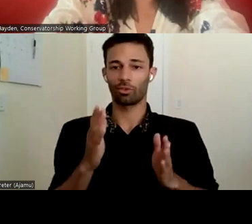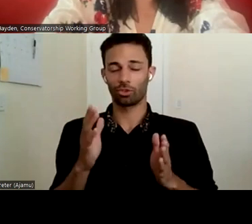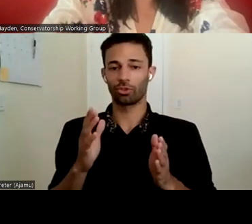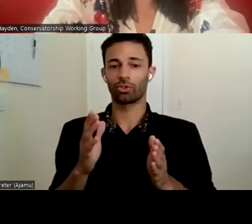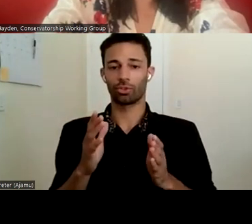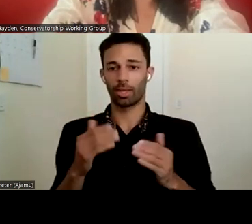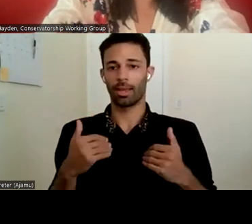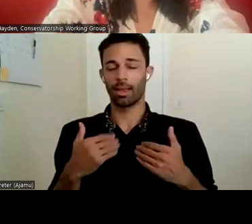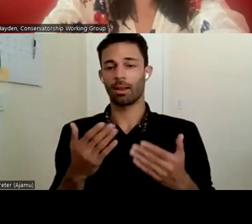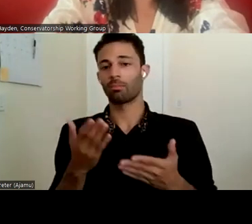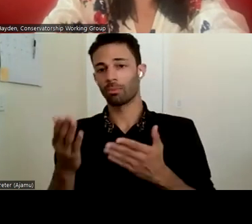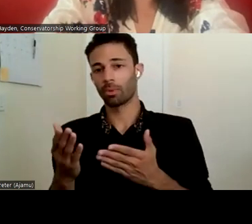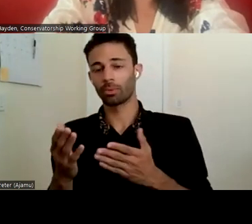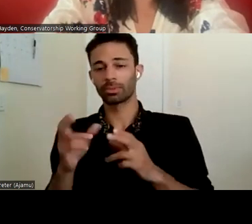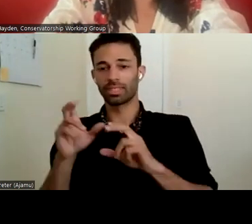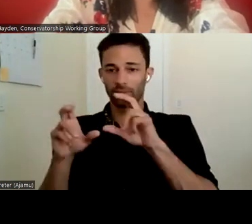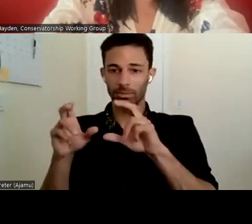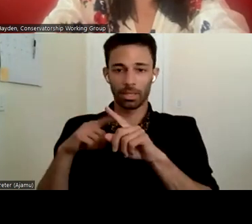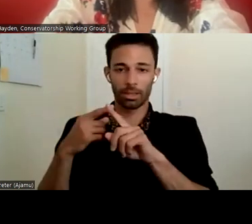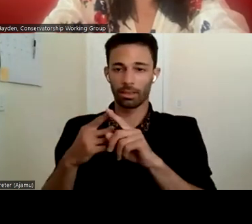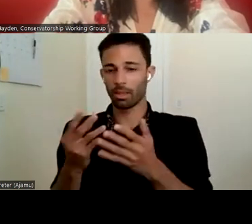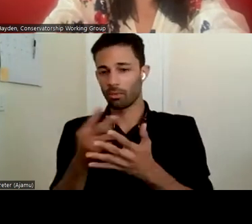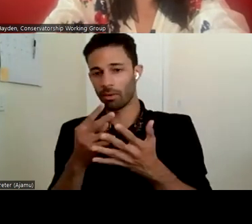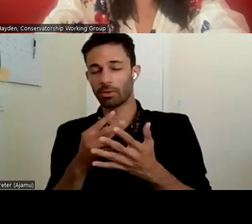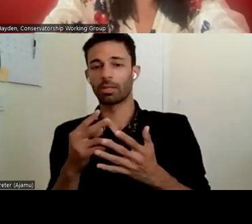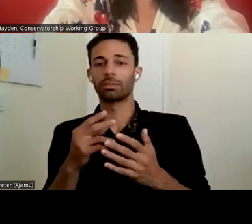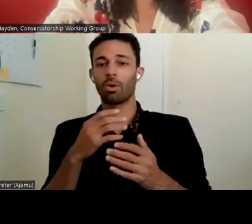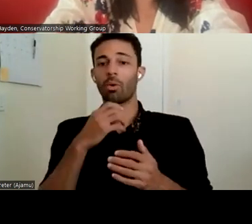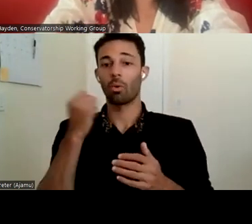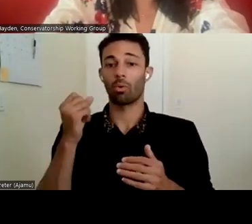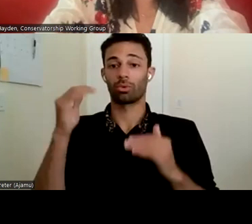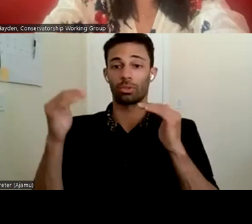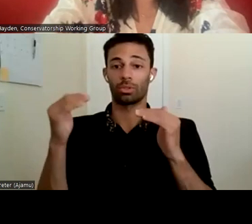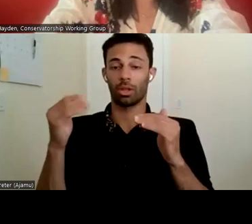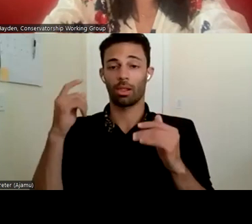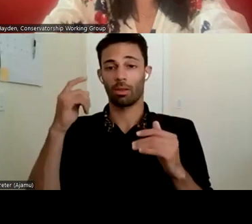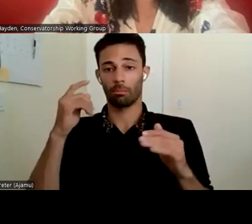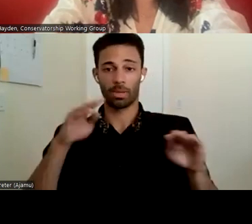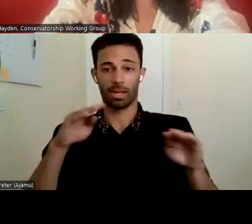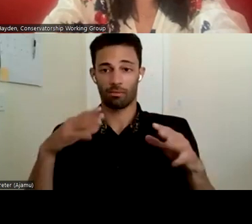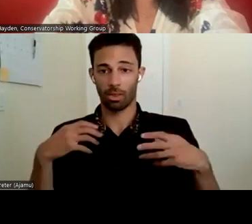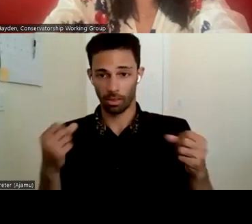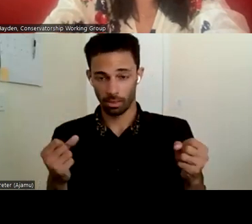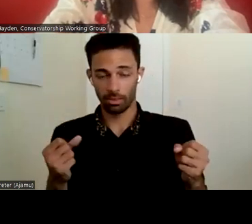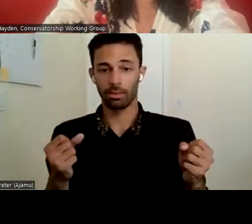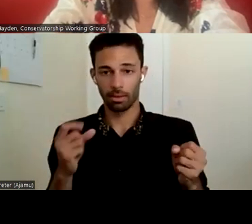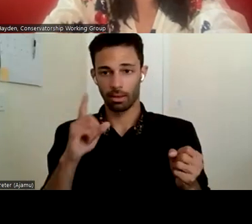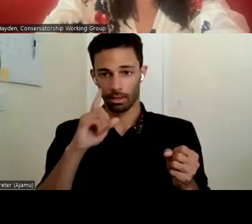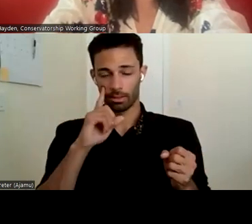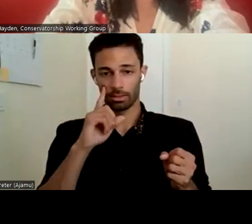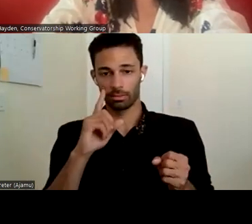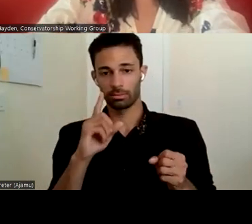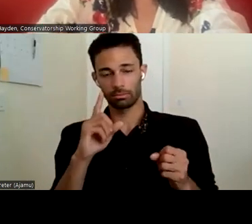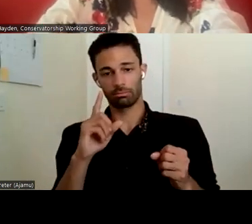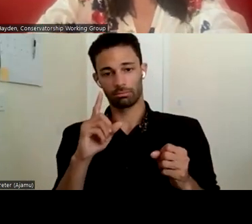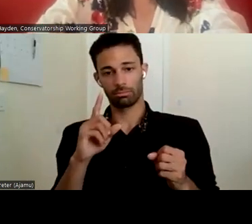investments in the may revise focused on advancing older adult behavioral health and which really I think also focuses